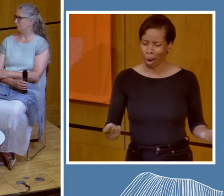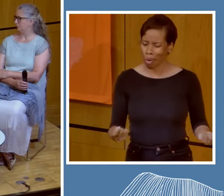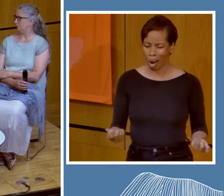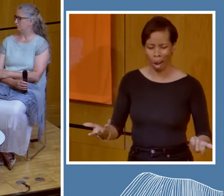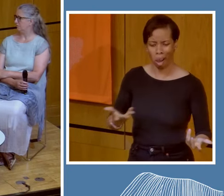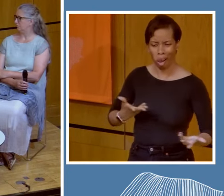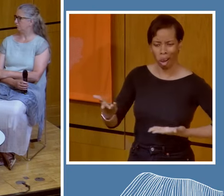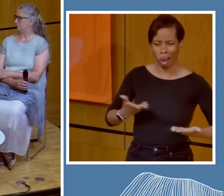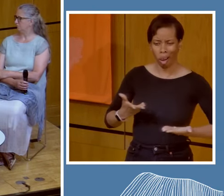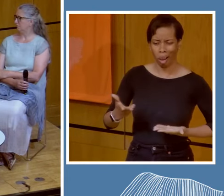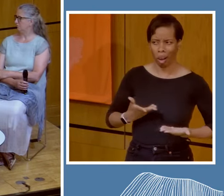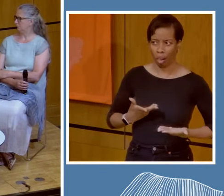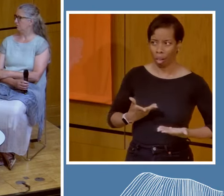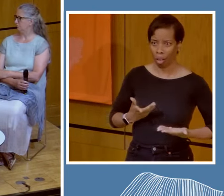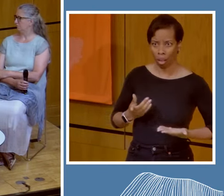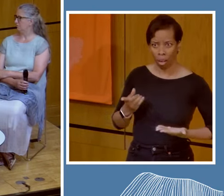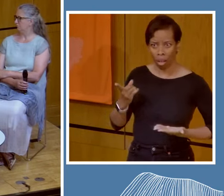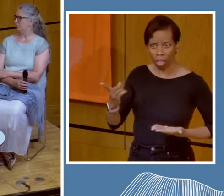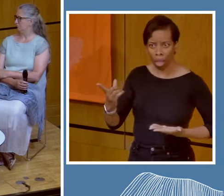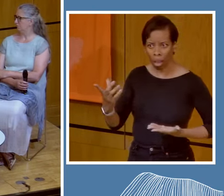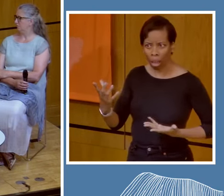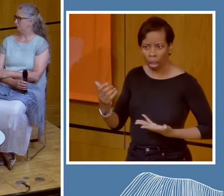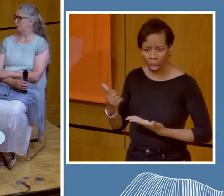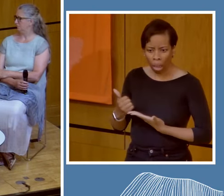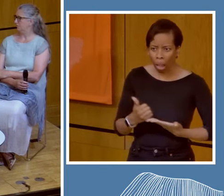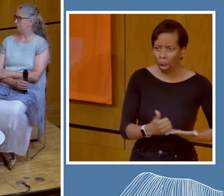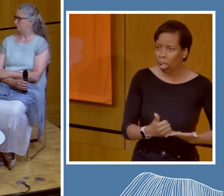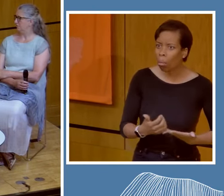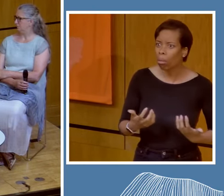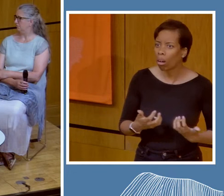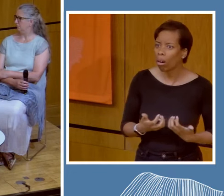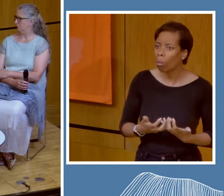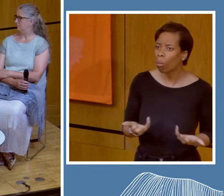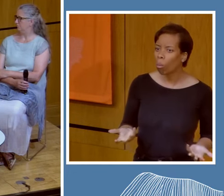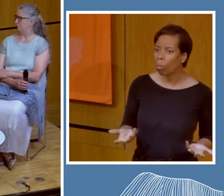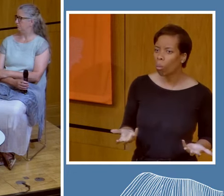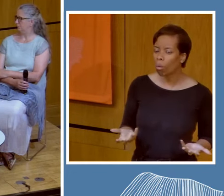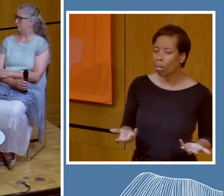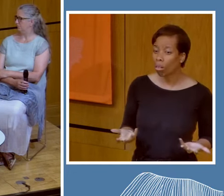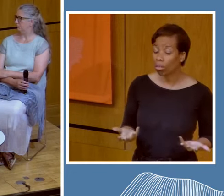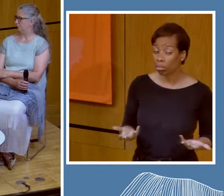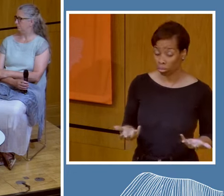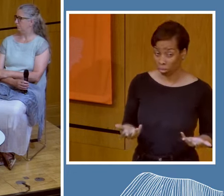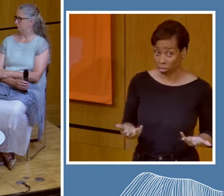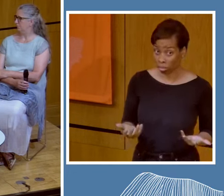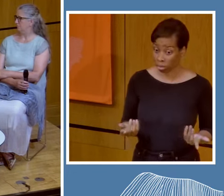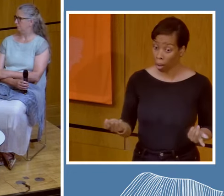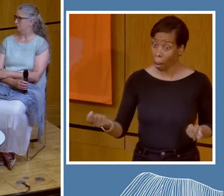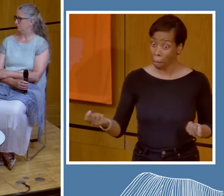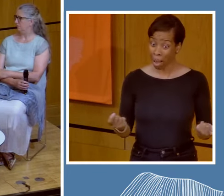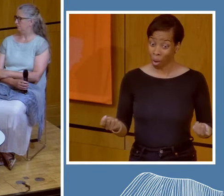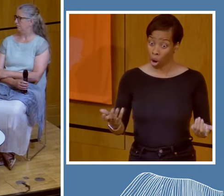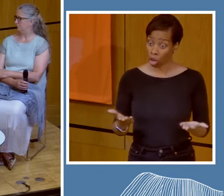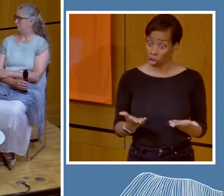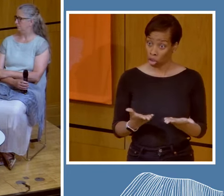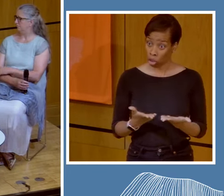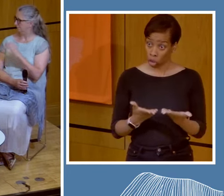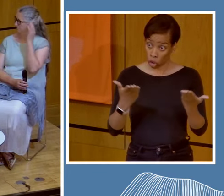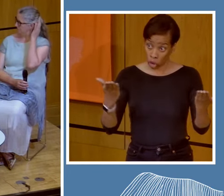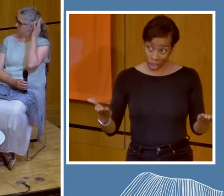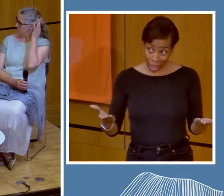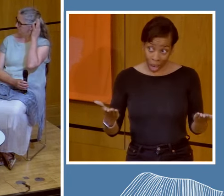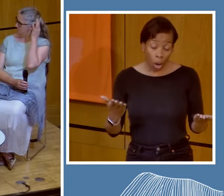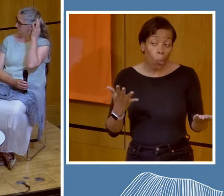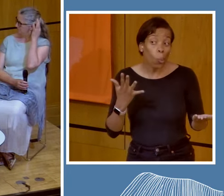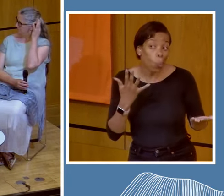How do we bring them along? That's a question I would ask, because the power sharing will come when they absolutely